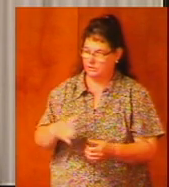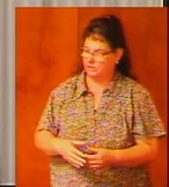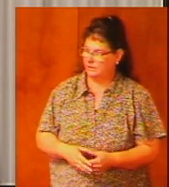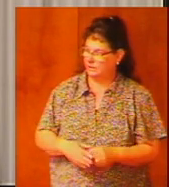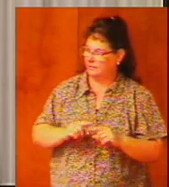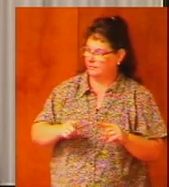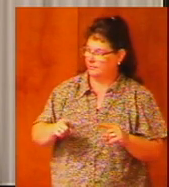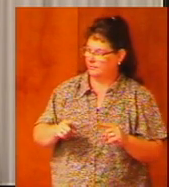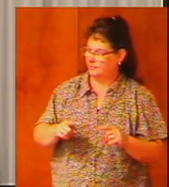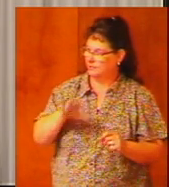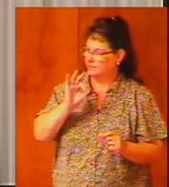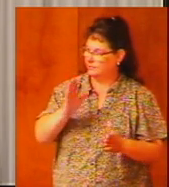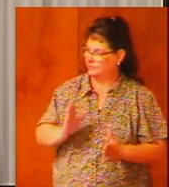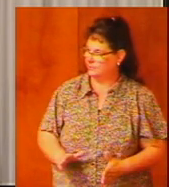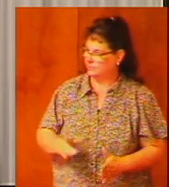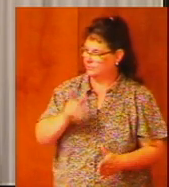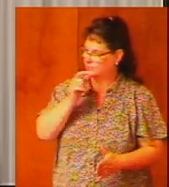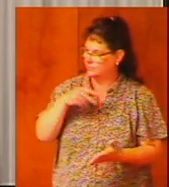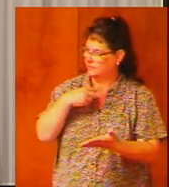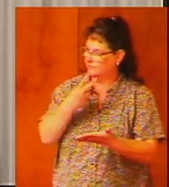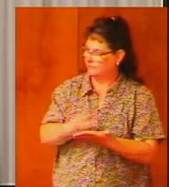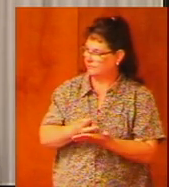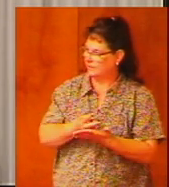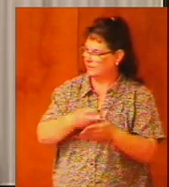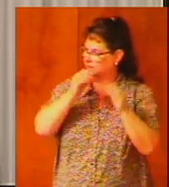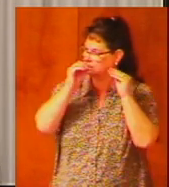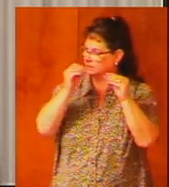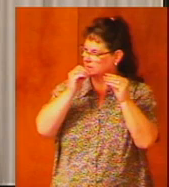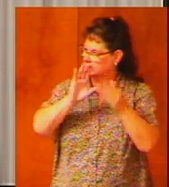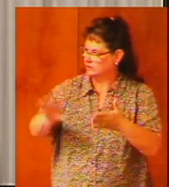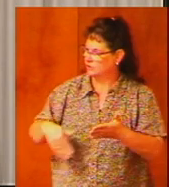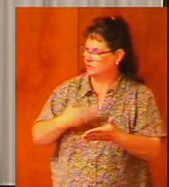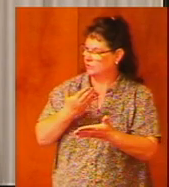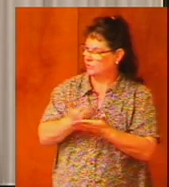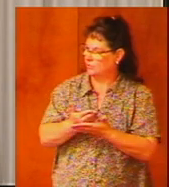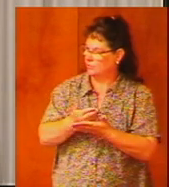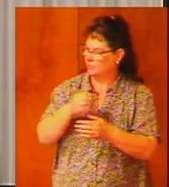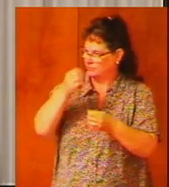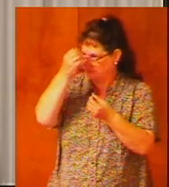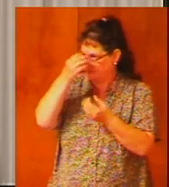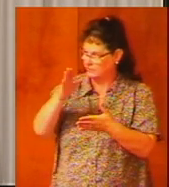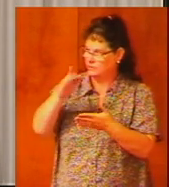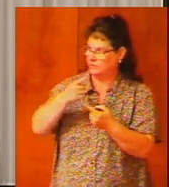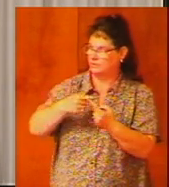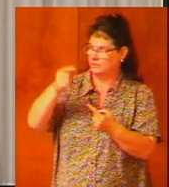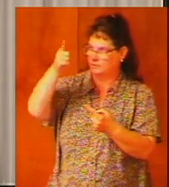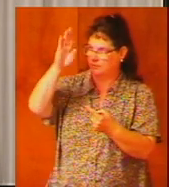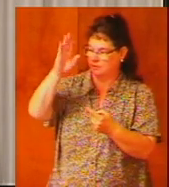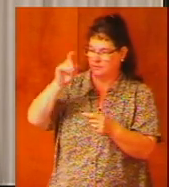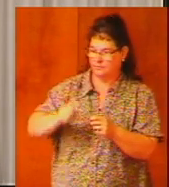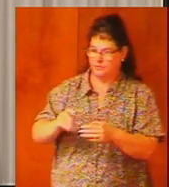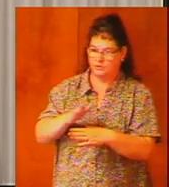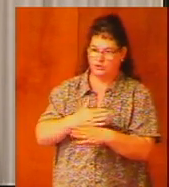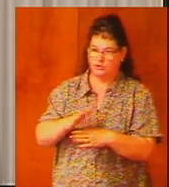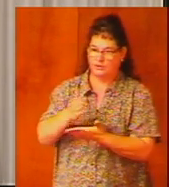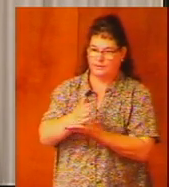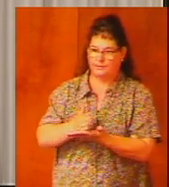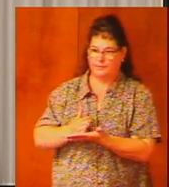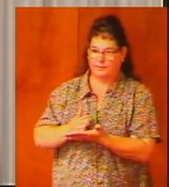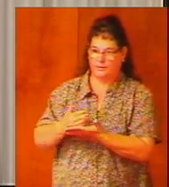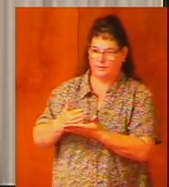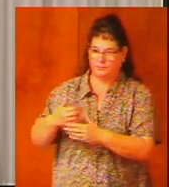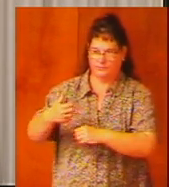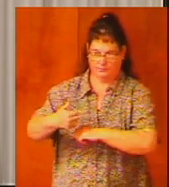but folks preachers who fail to teach the whole counsel of God must share part of the blame